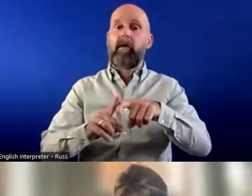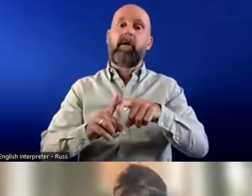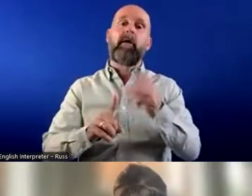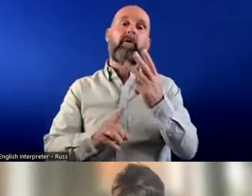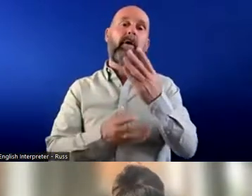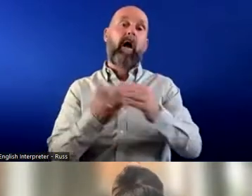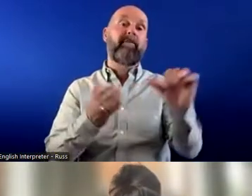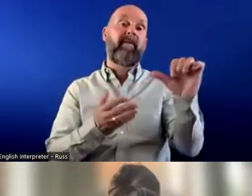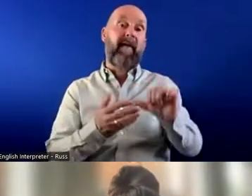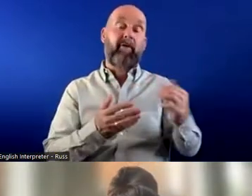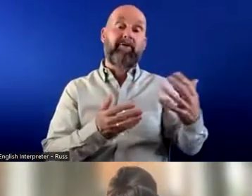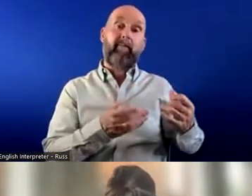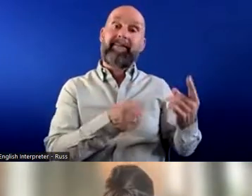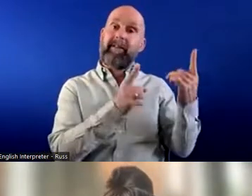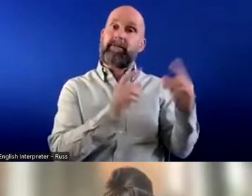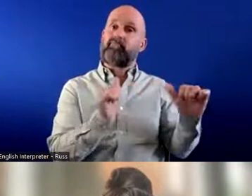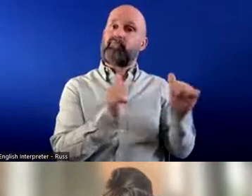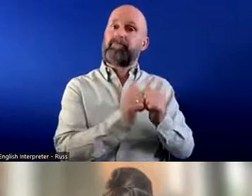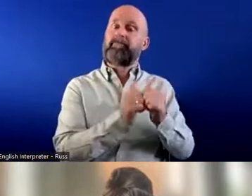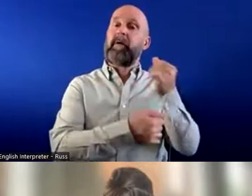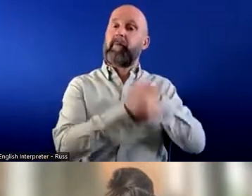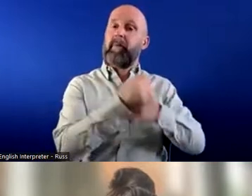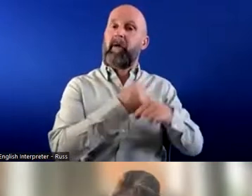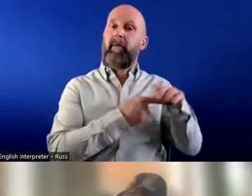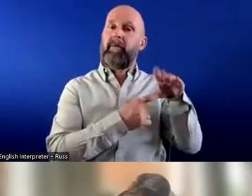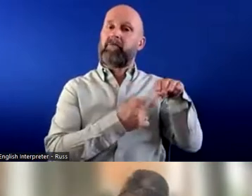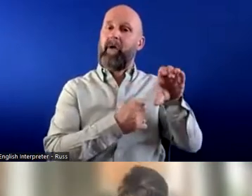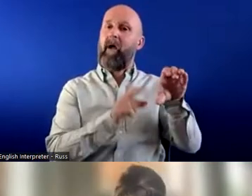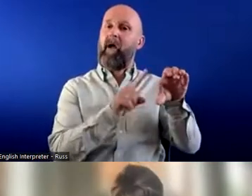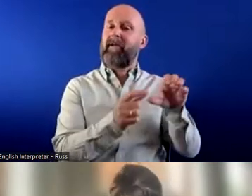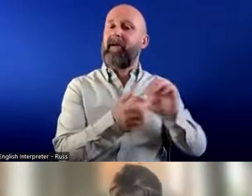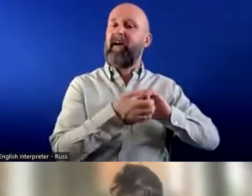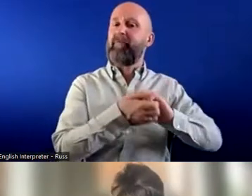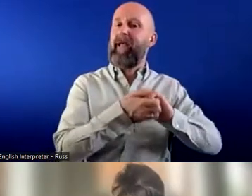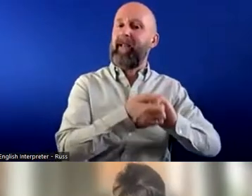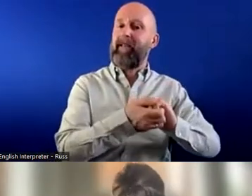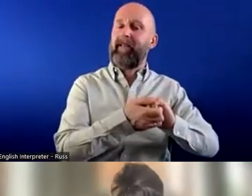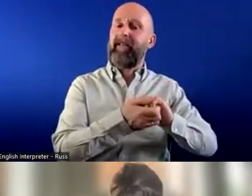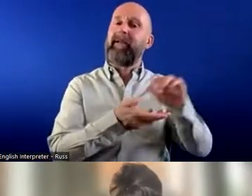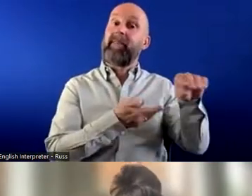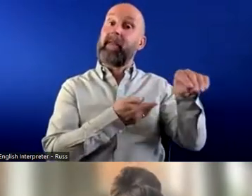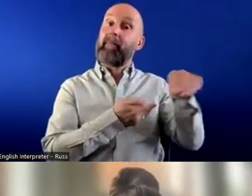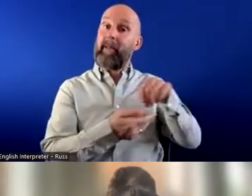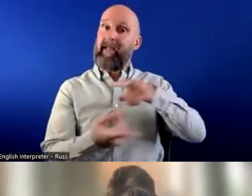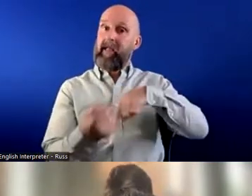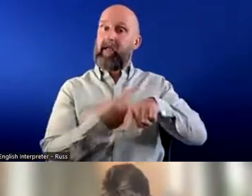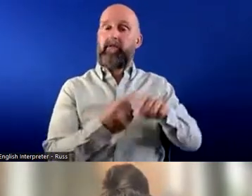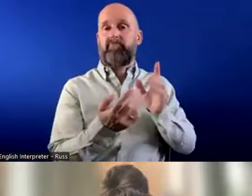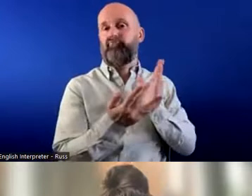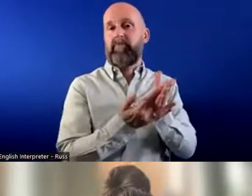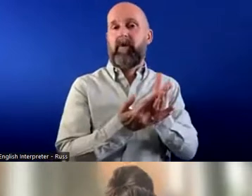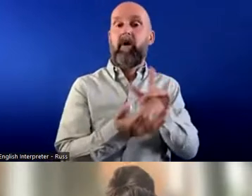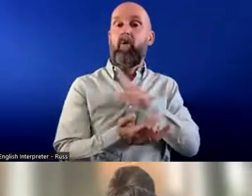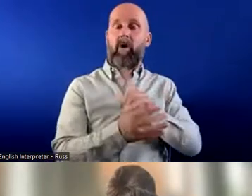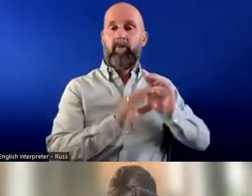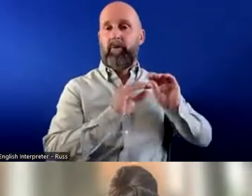thousand businesses who are signed up to become JAM card friendly. They pay to become JAM card friendly businesses, they get trained